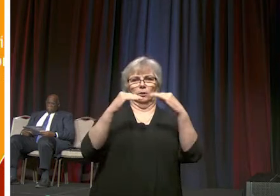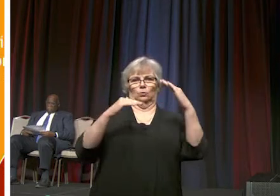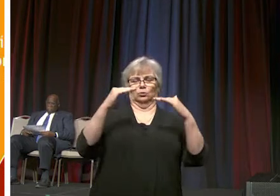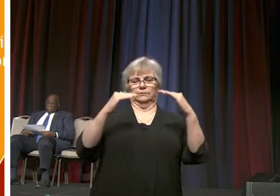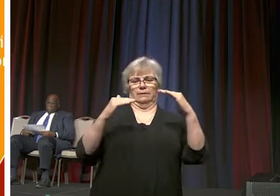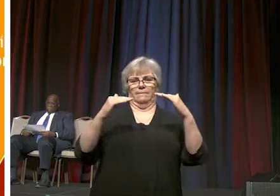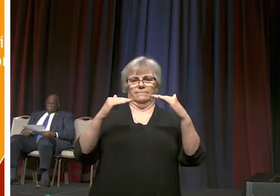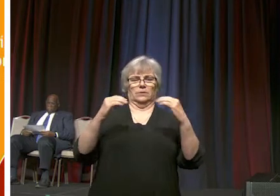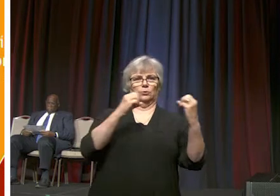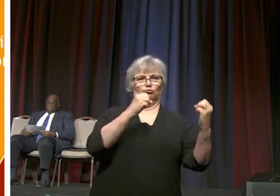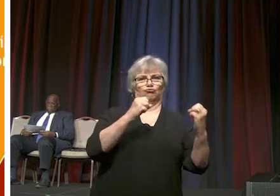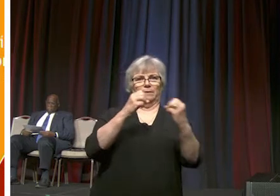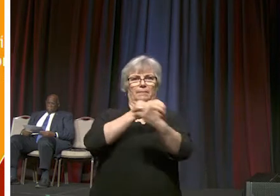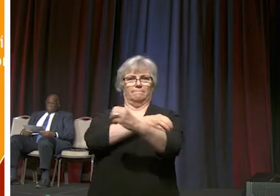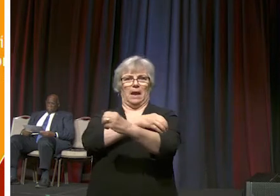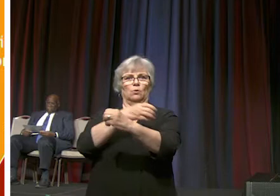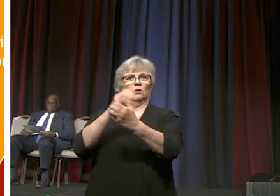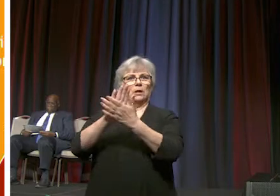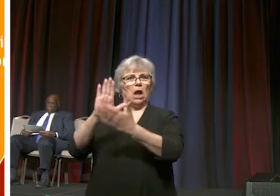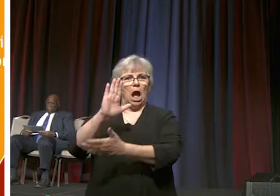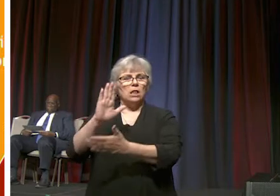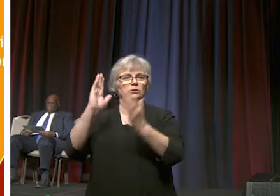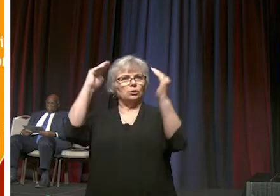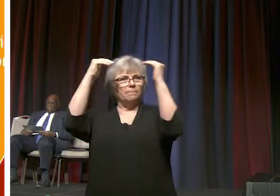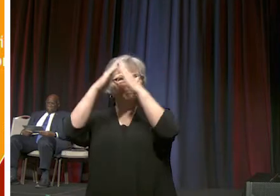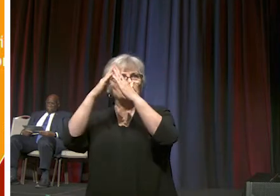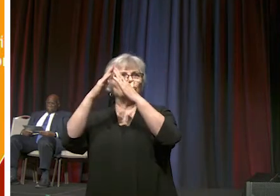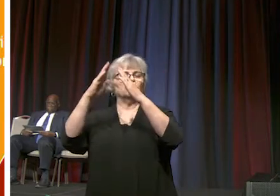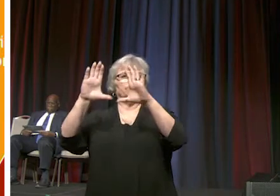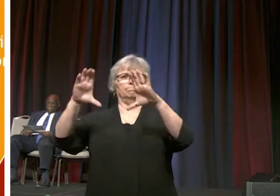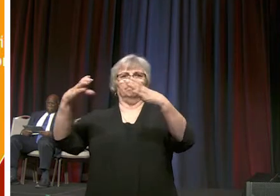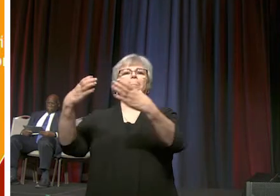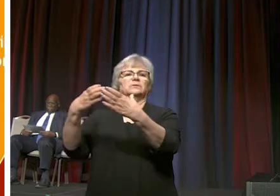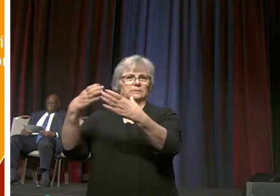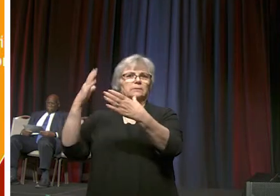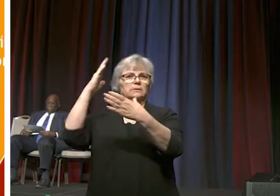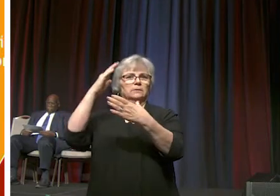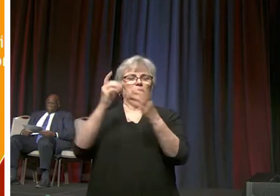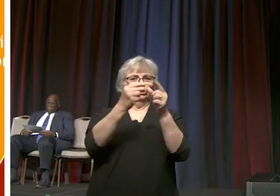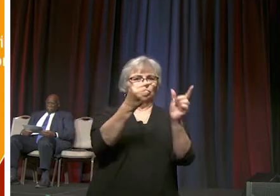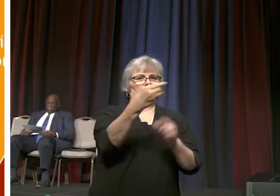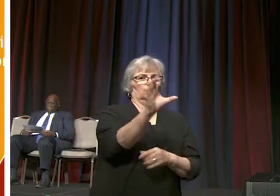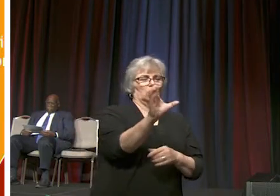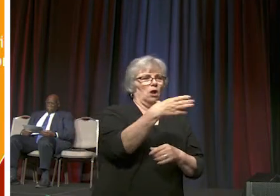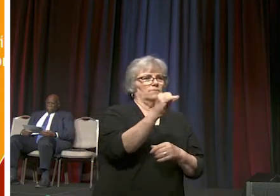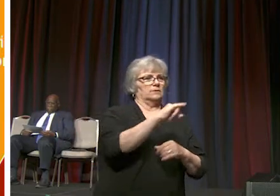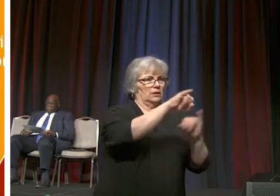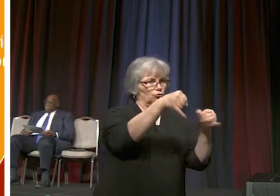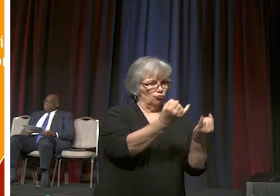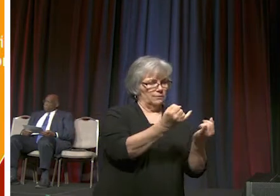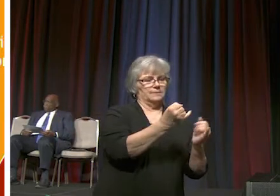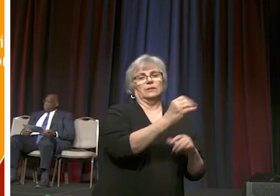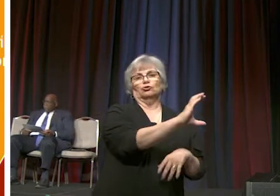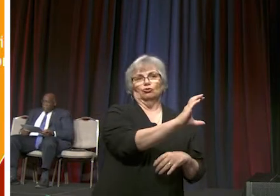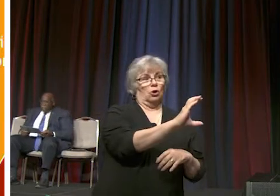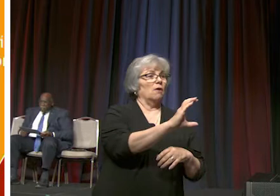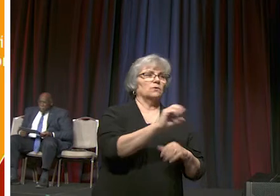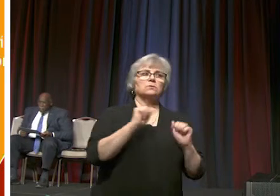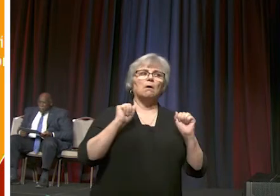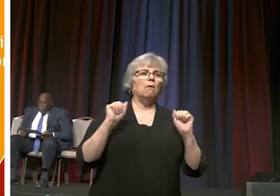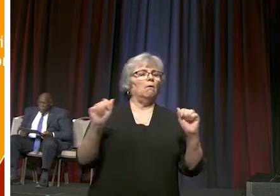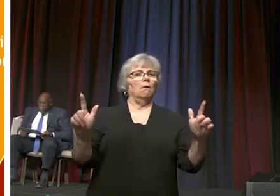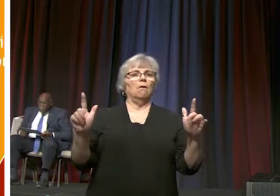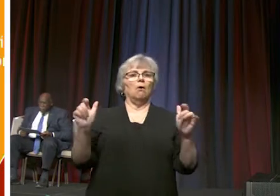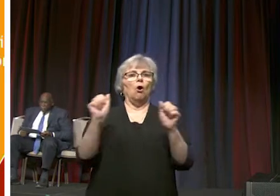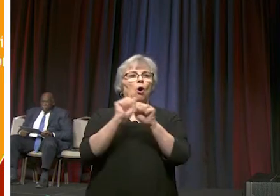in the powers colleges bishop the college of bishops general conference and jurisdictional conferences all work